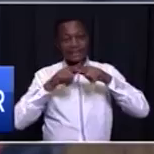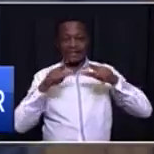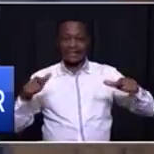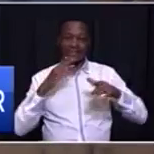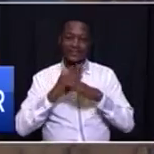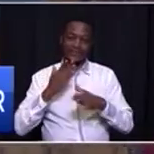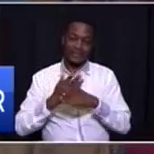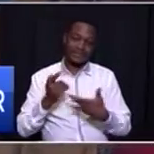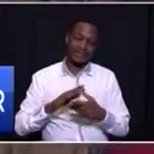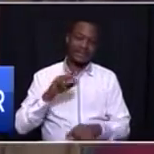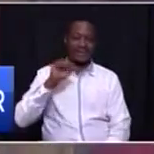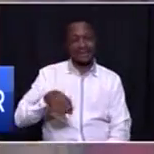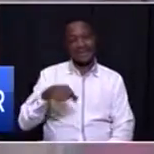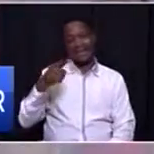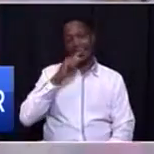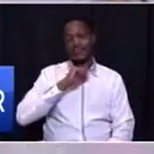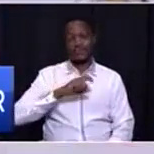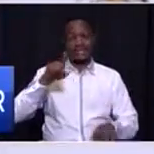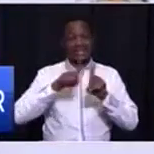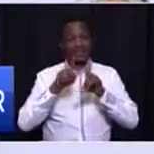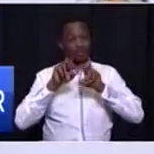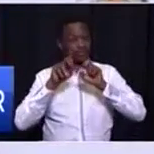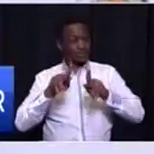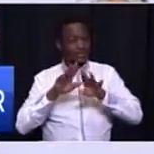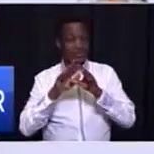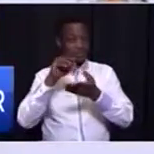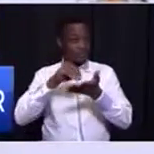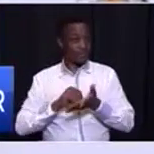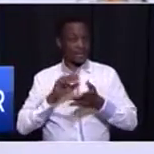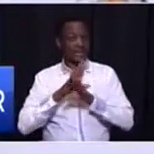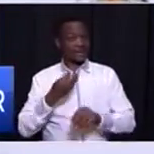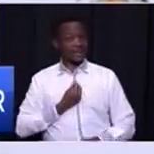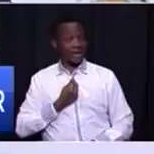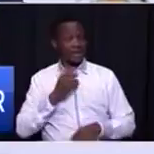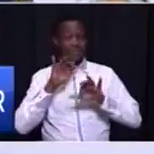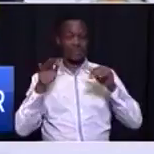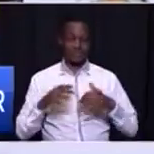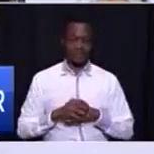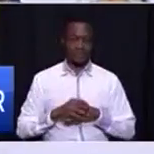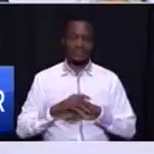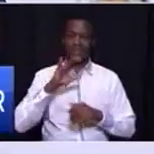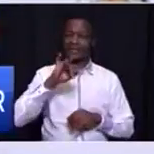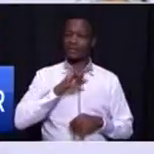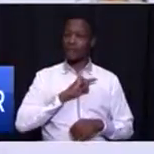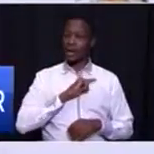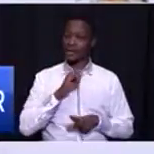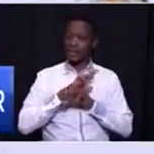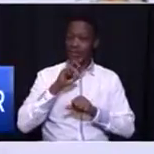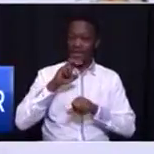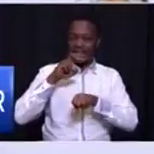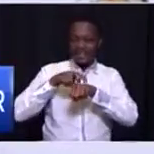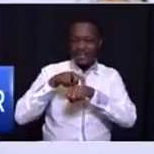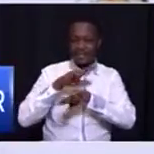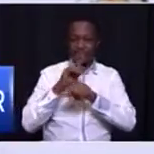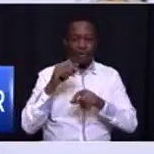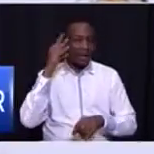are used as opportunities to bring in young people so that the requirement for experience will